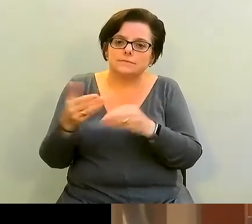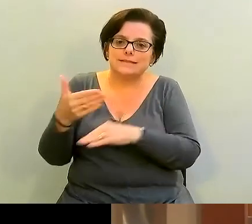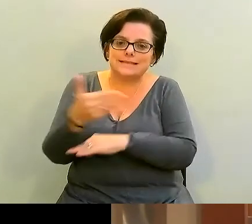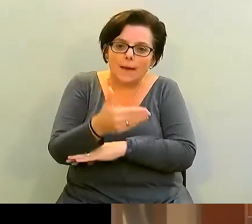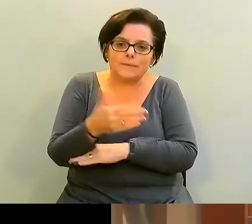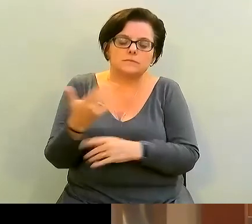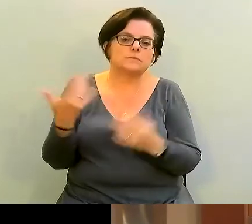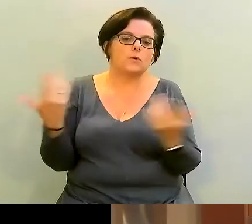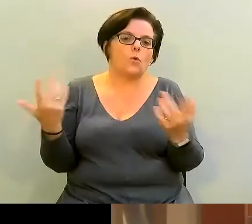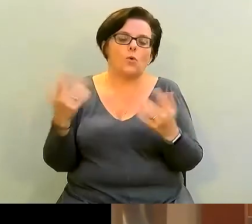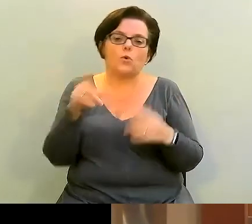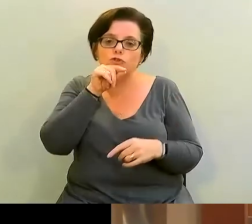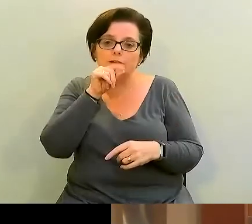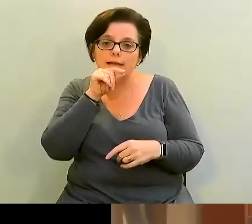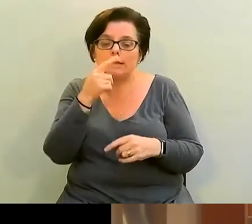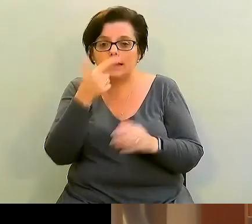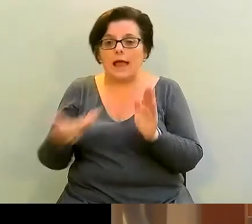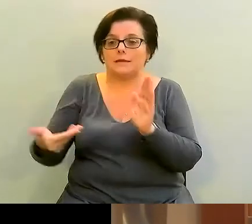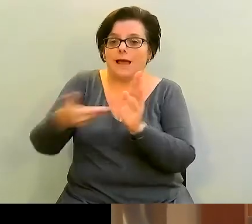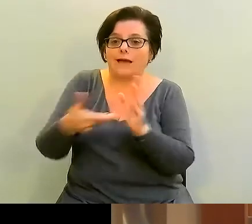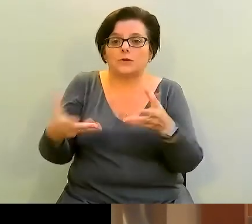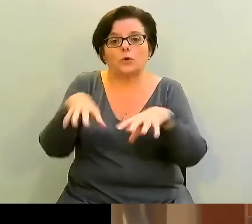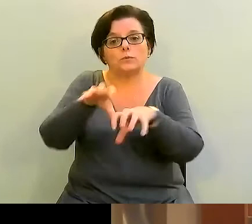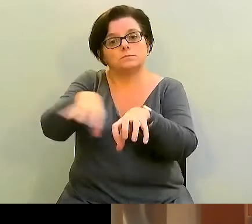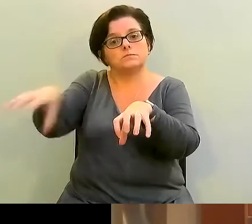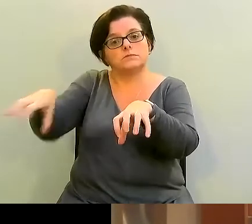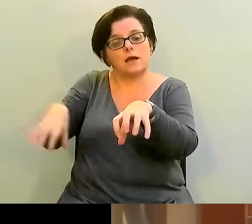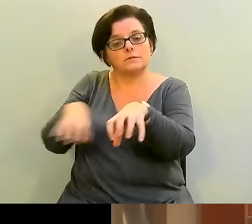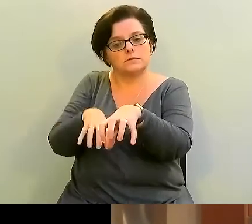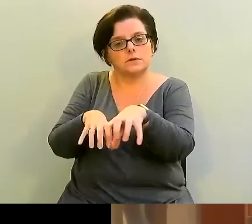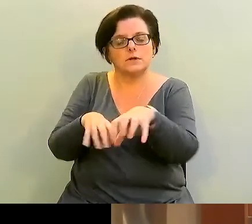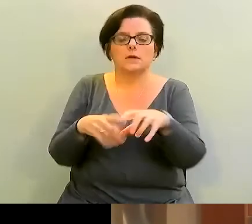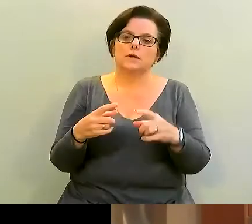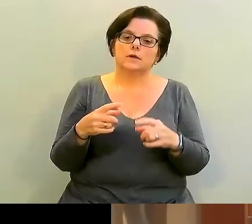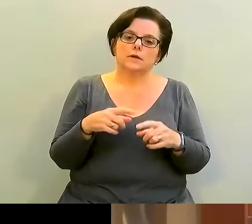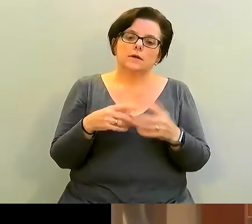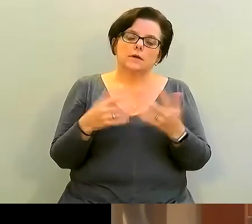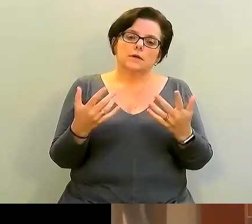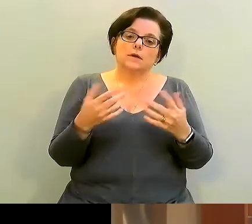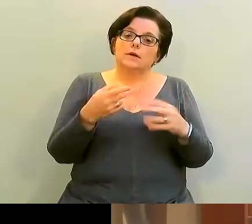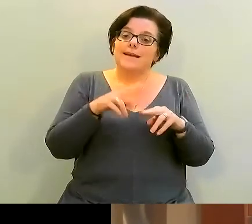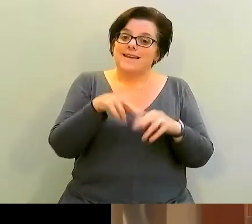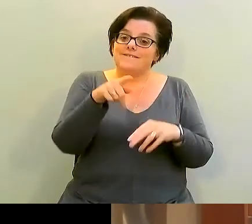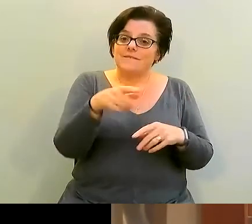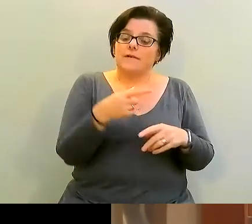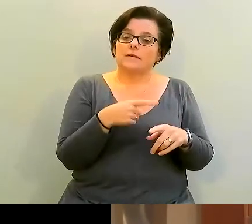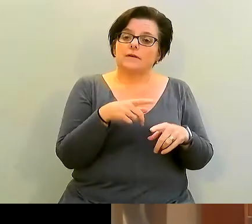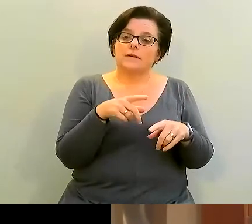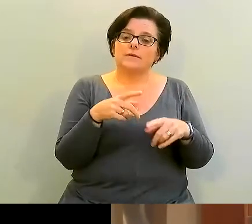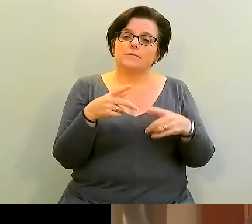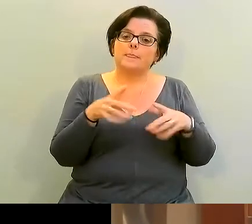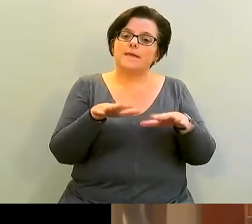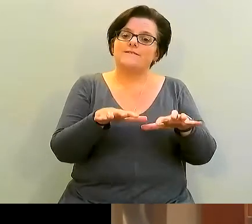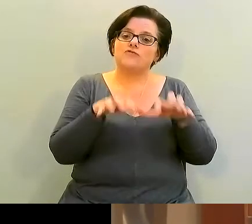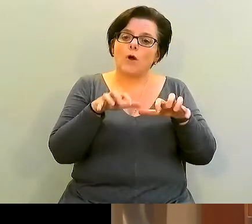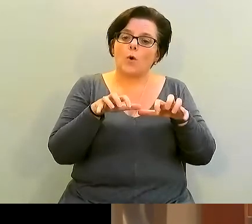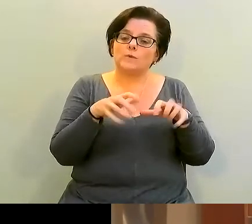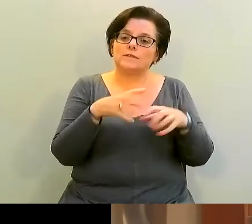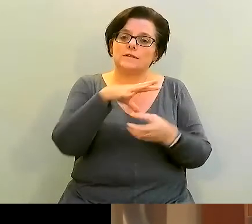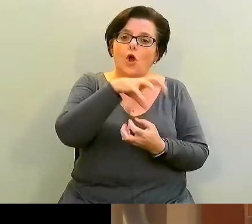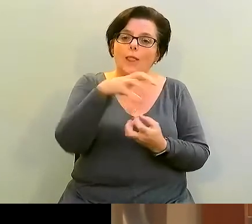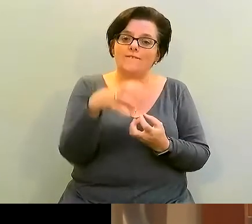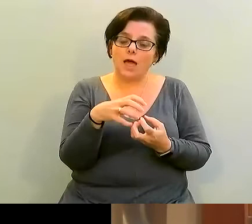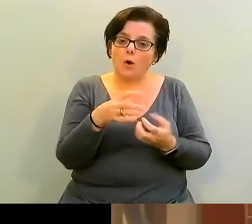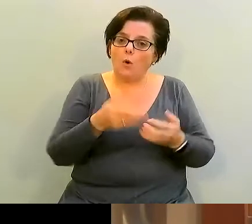chicken, whatever you like. But it also can be made with florets. So, if you have a frozen bag of cauliflower florets